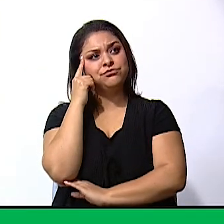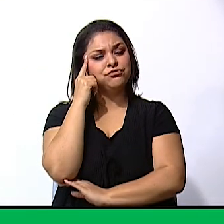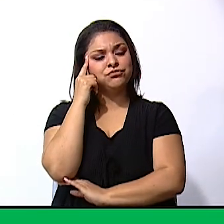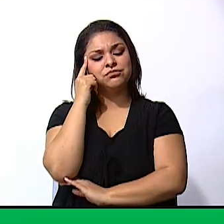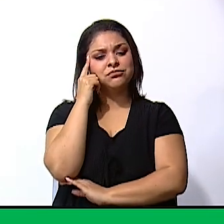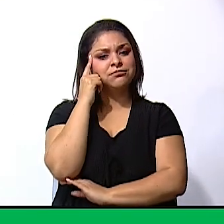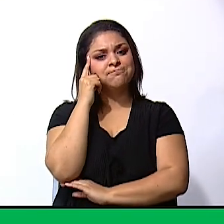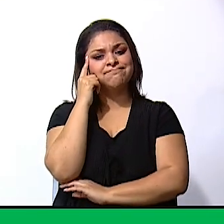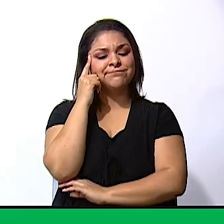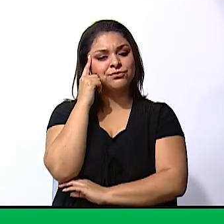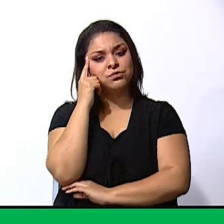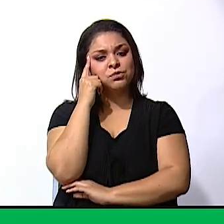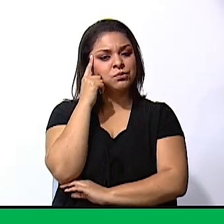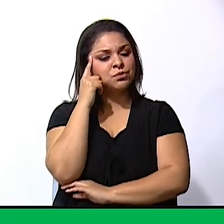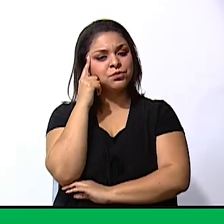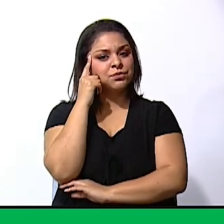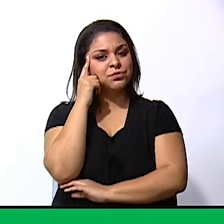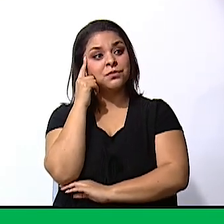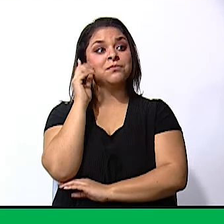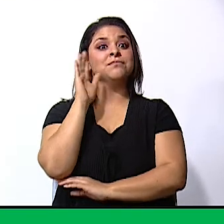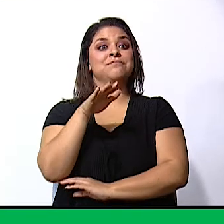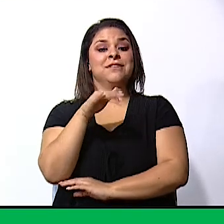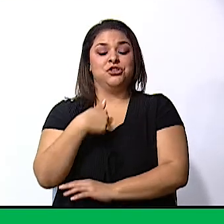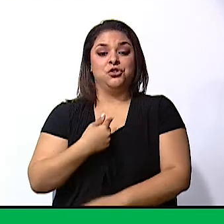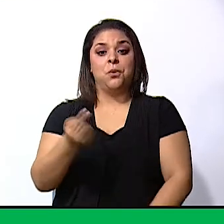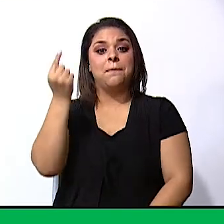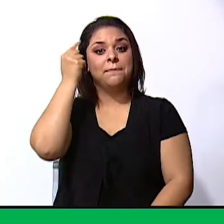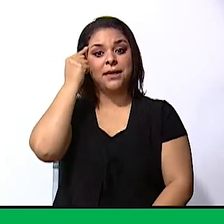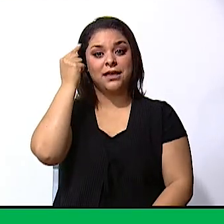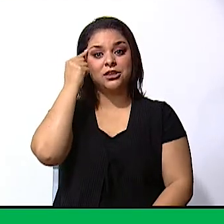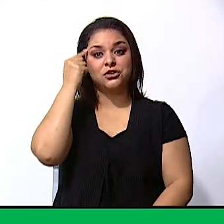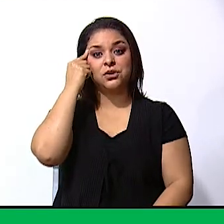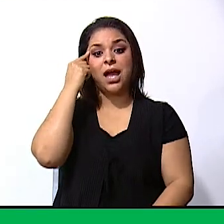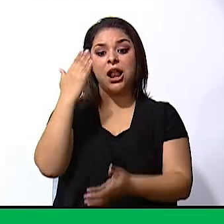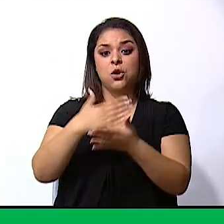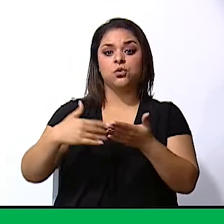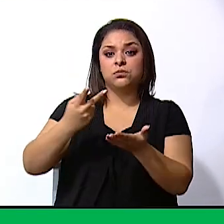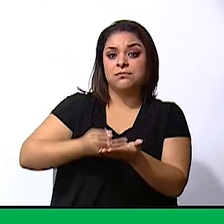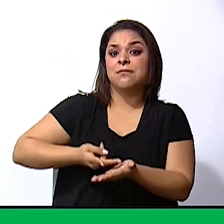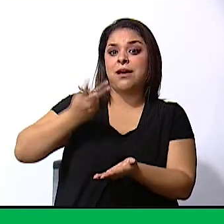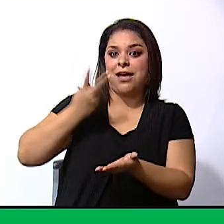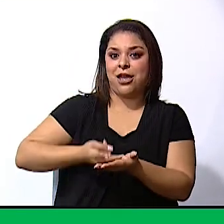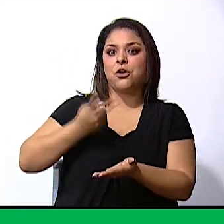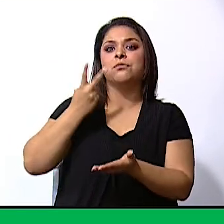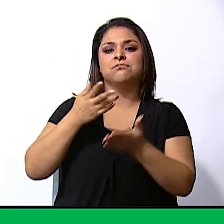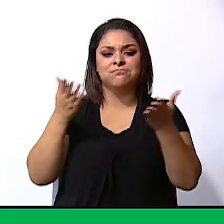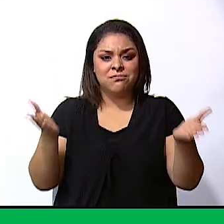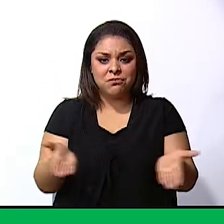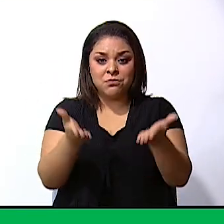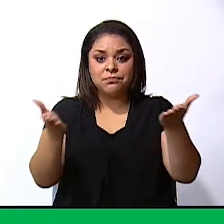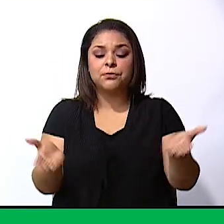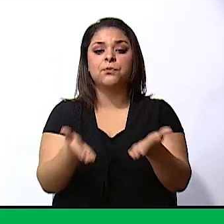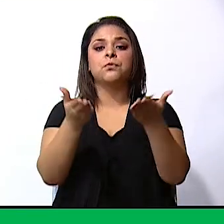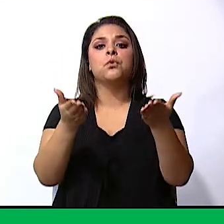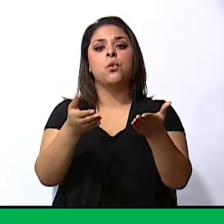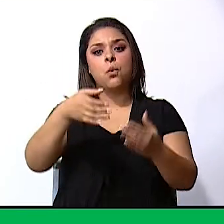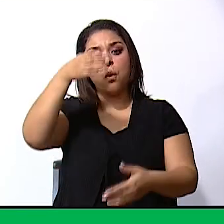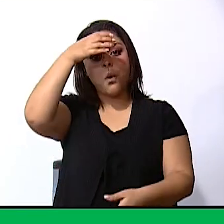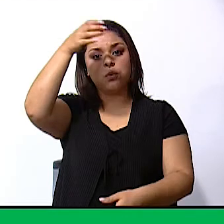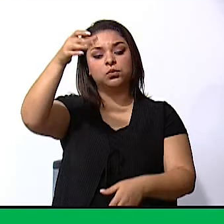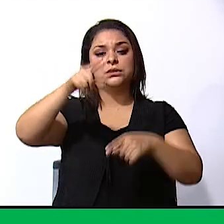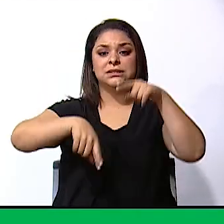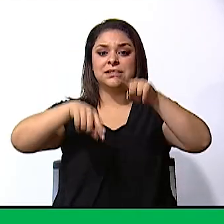i think some values that promote cultural